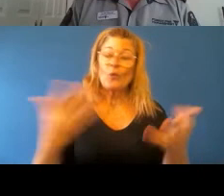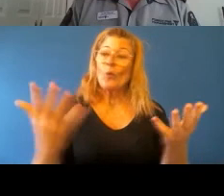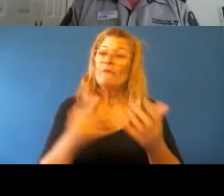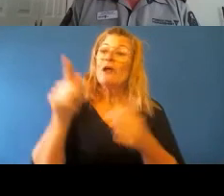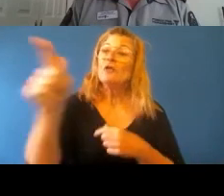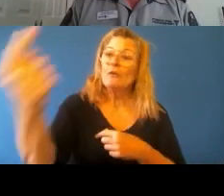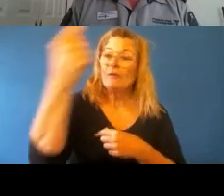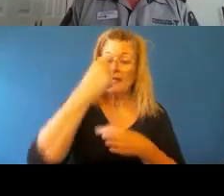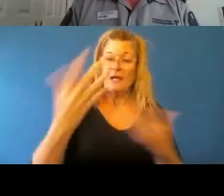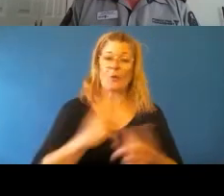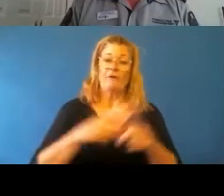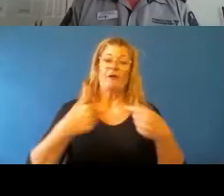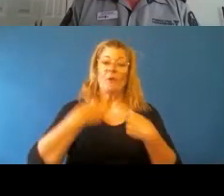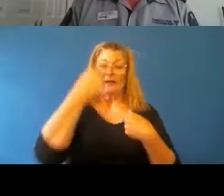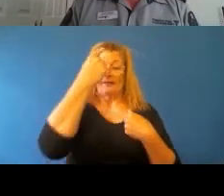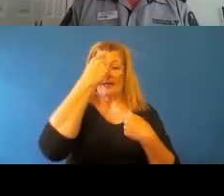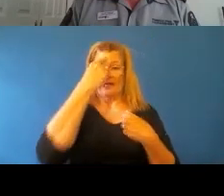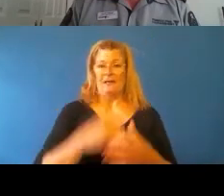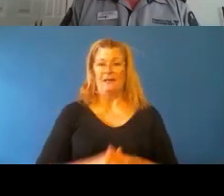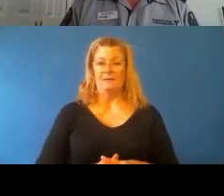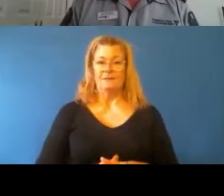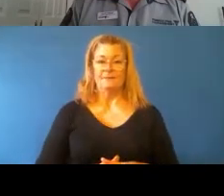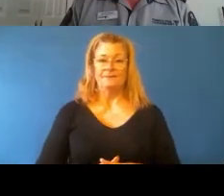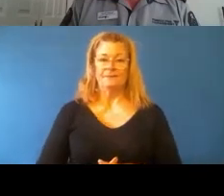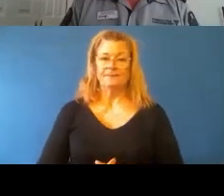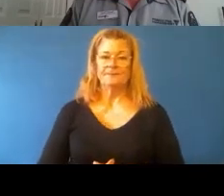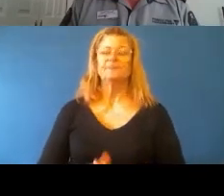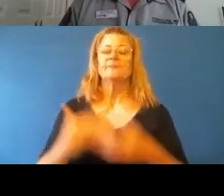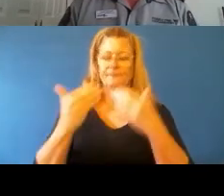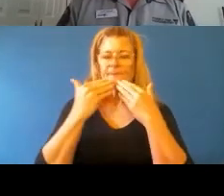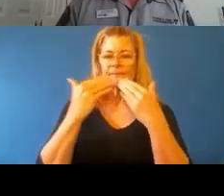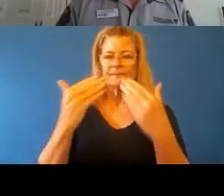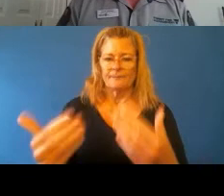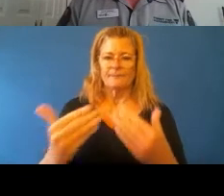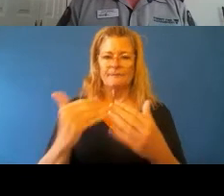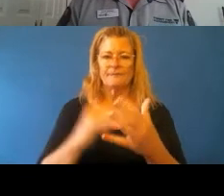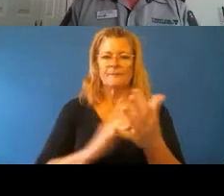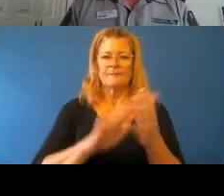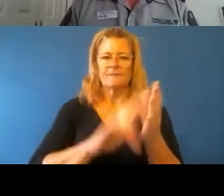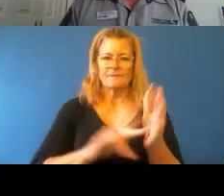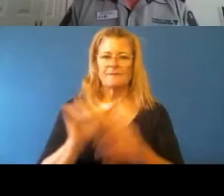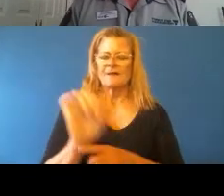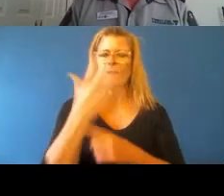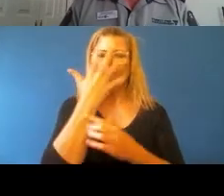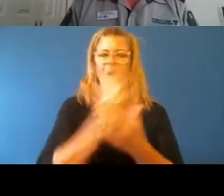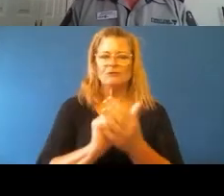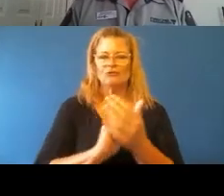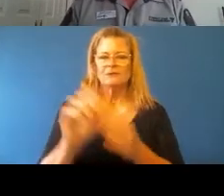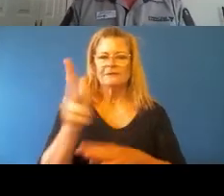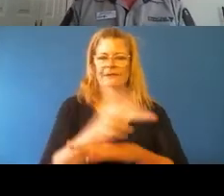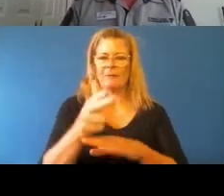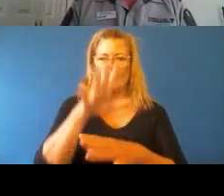of work? Kia ora. Thank you. Thank you very much, Shane. And yeah, apologies for the,